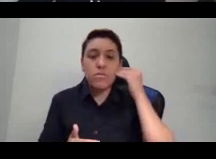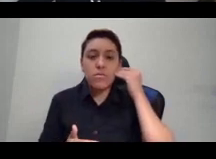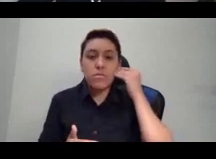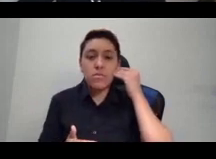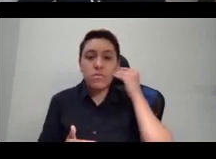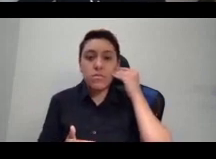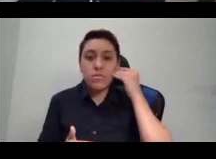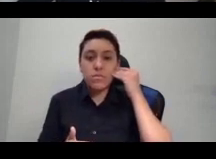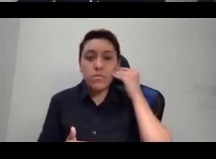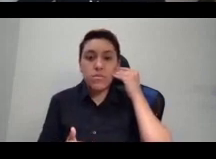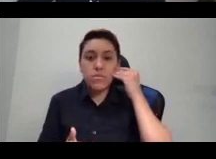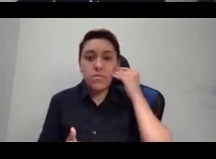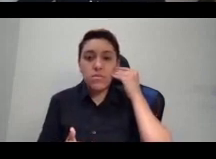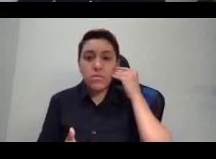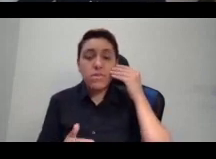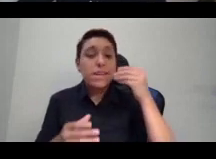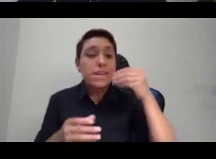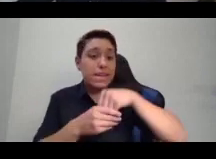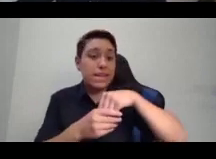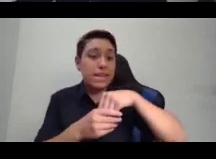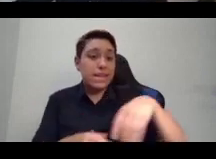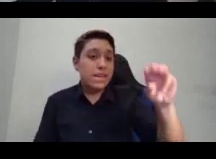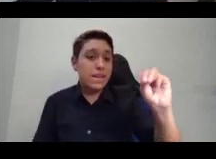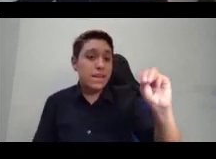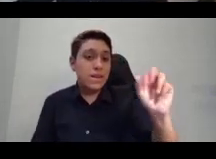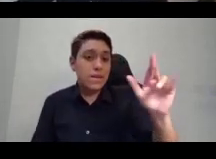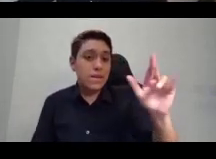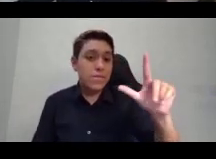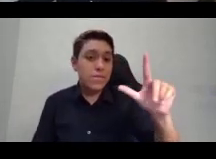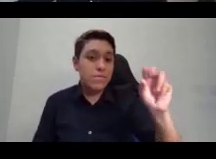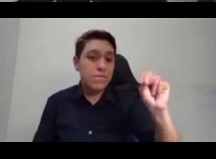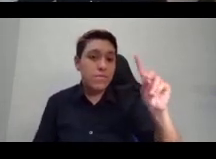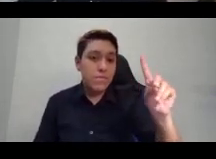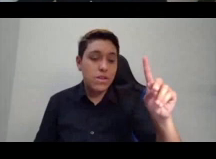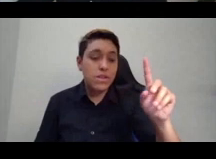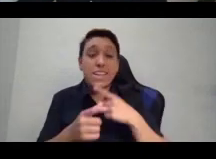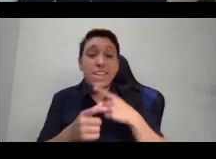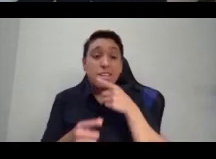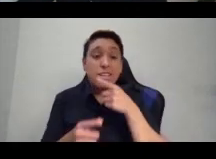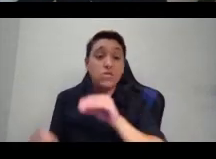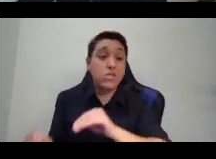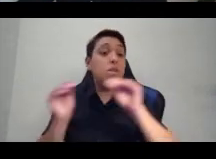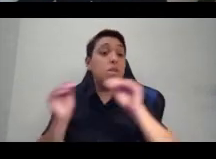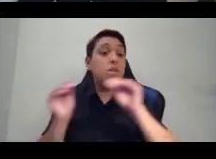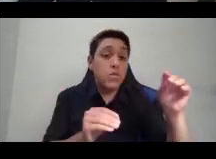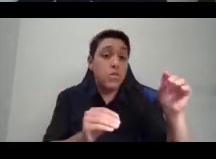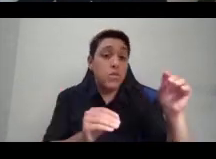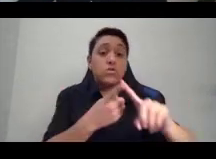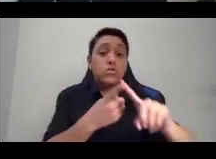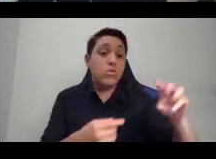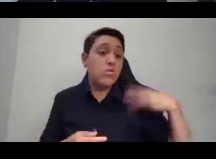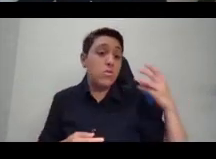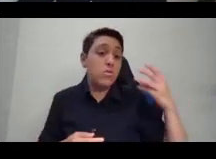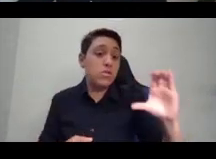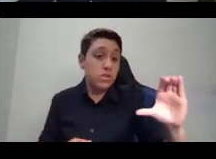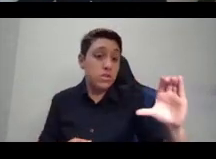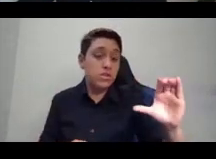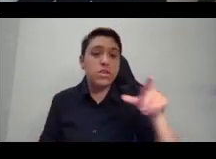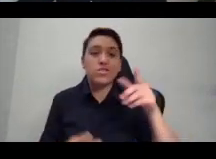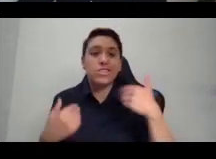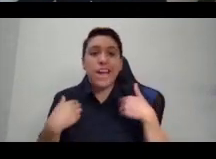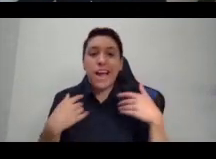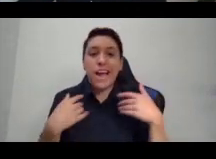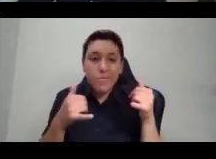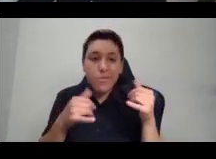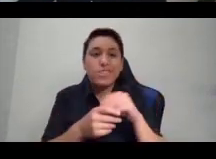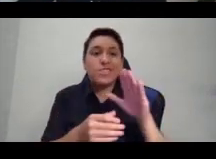and then moved to Washington, D.C., and founded ballroom houses and held parties out of her home